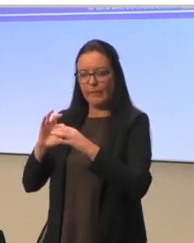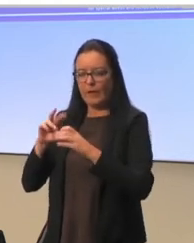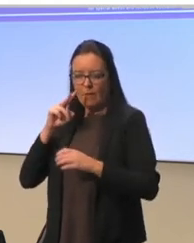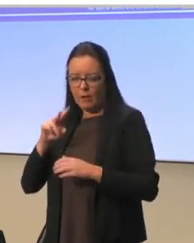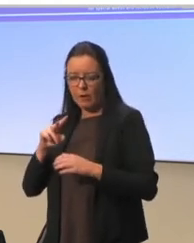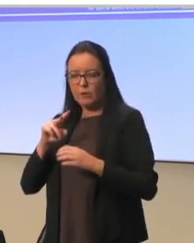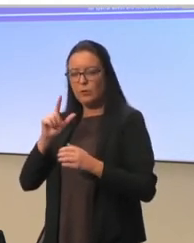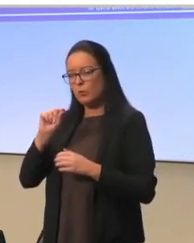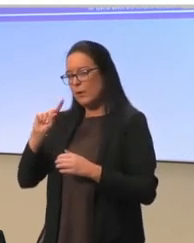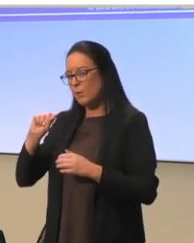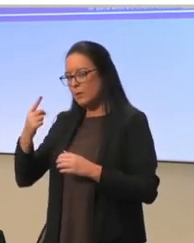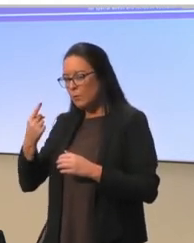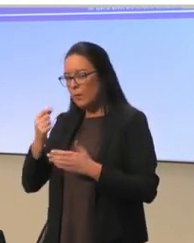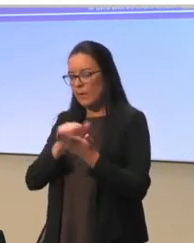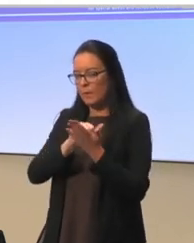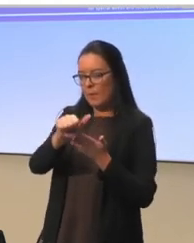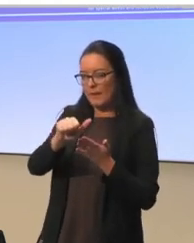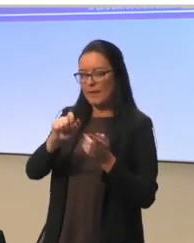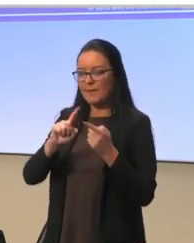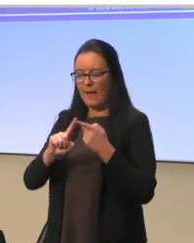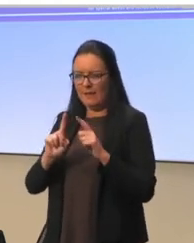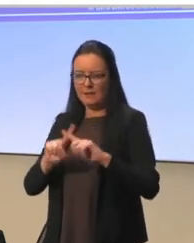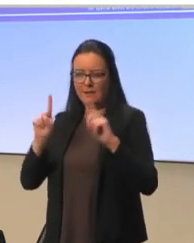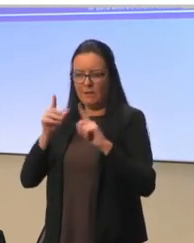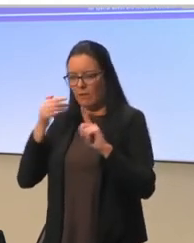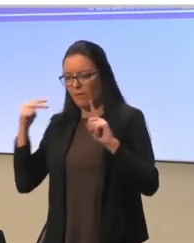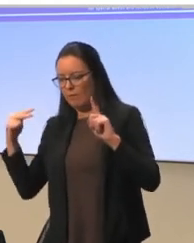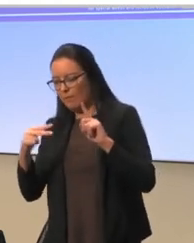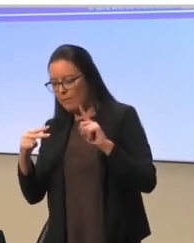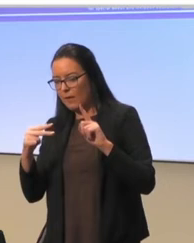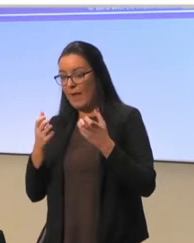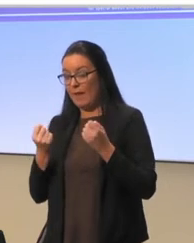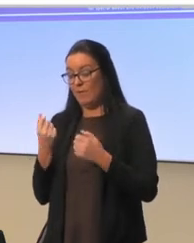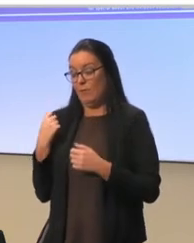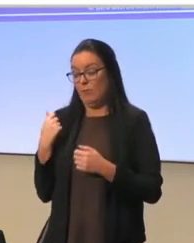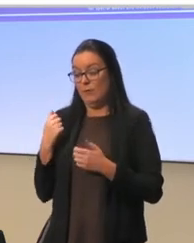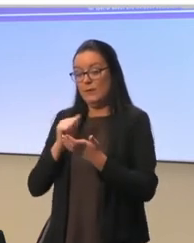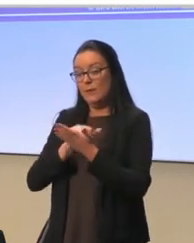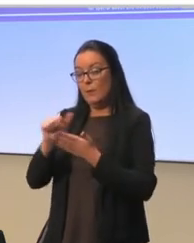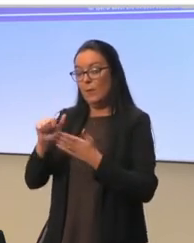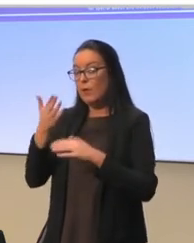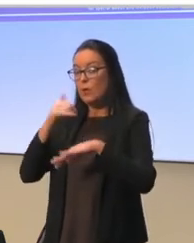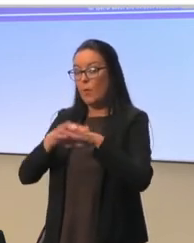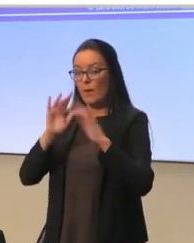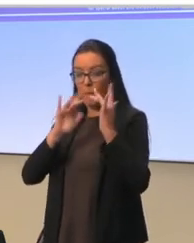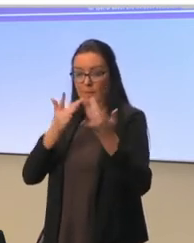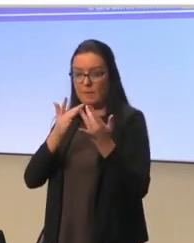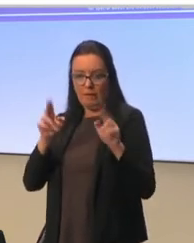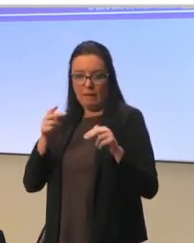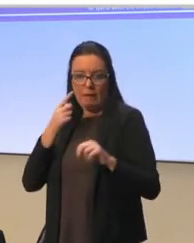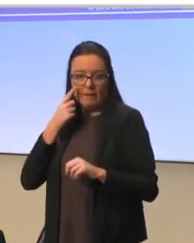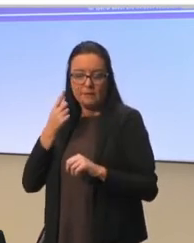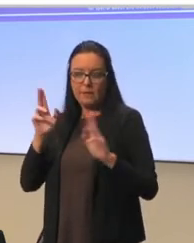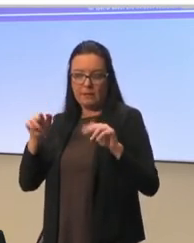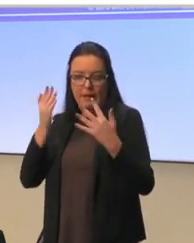publications with a different focus that has been recently published on our webpage. All our publications are open access,